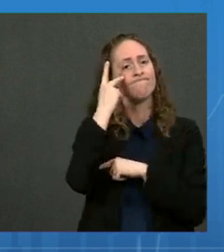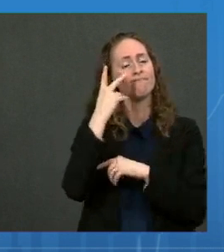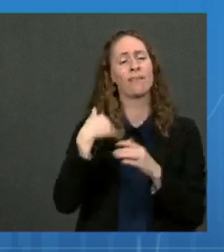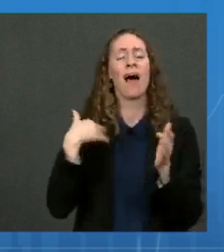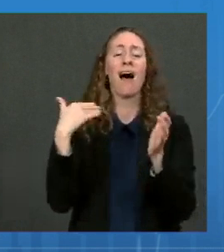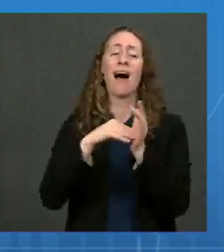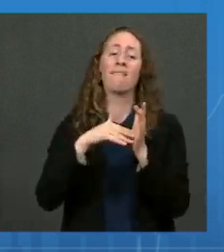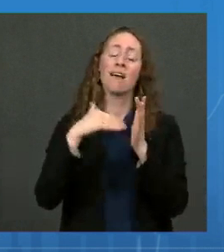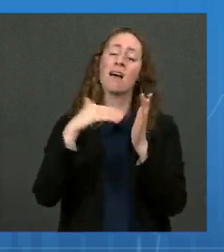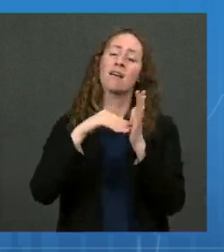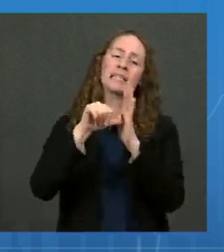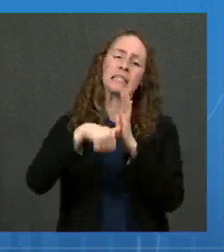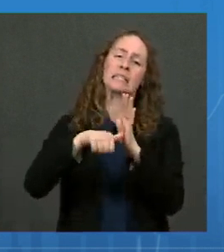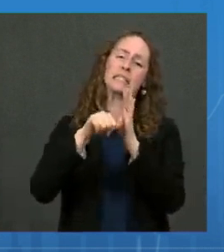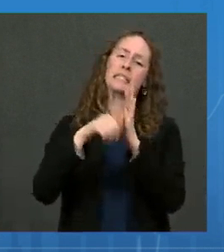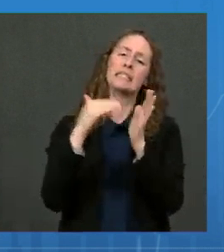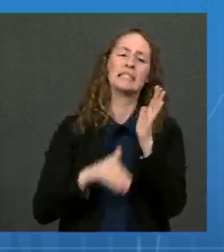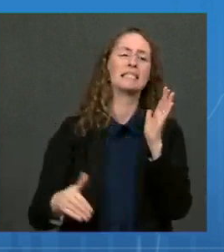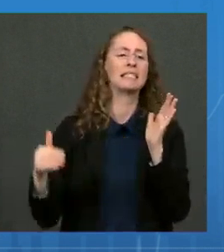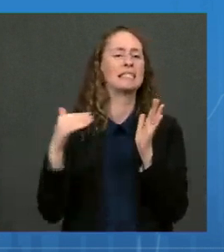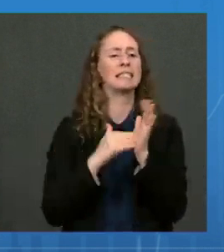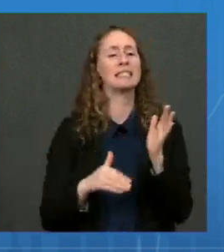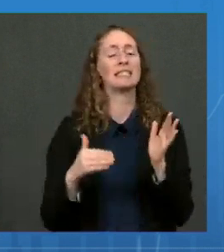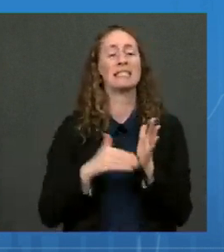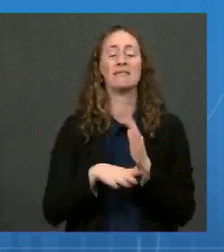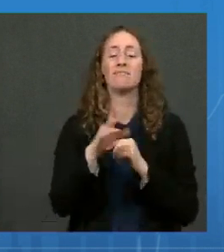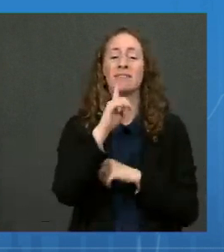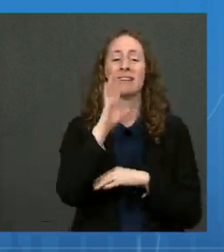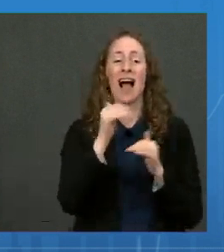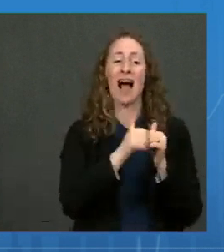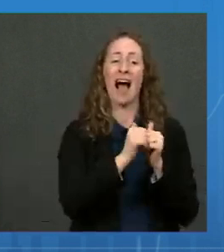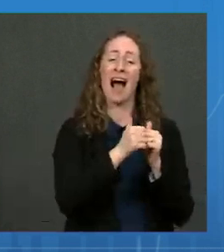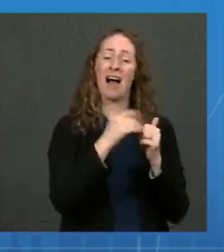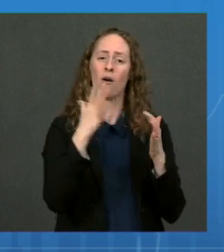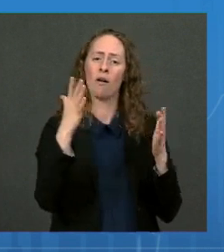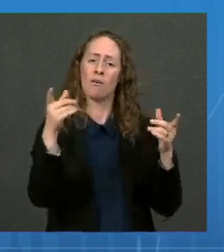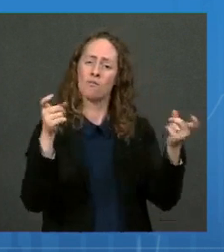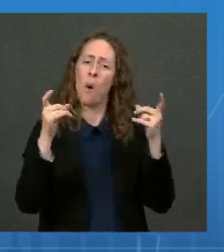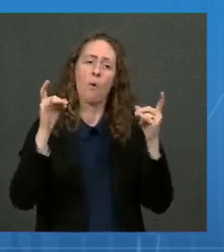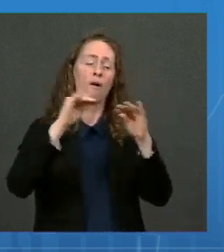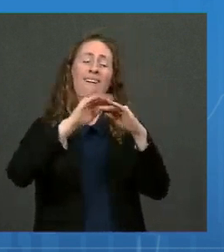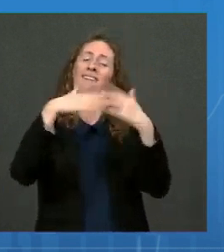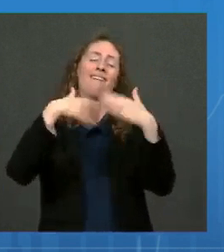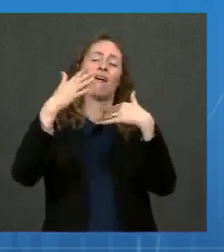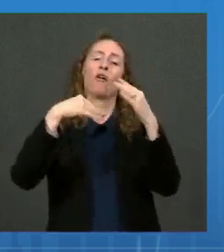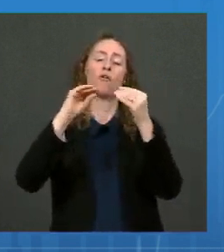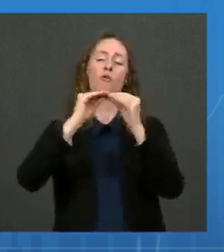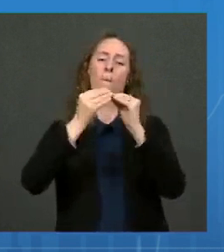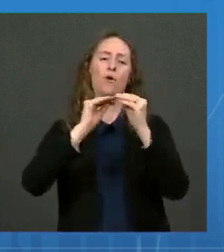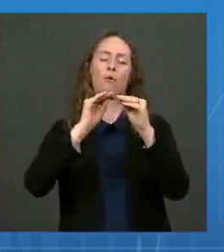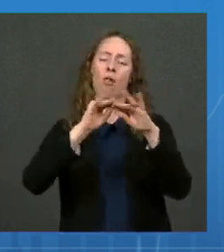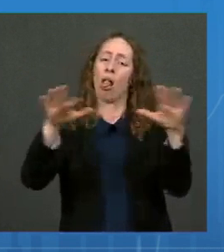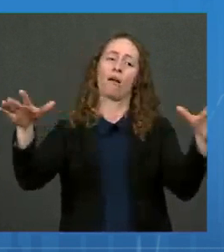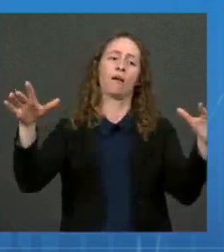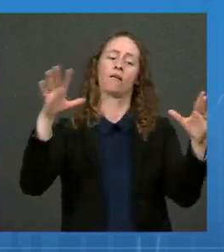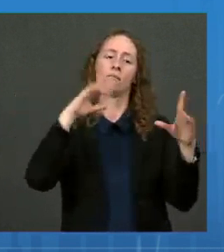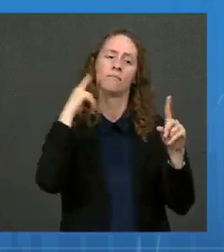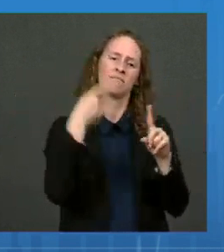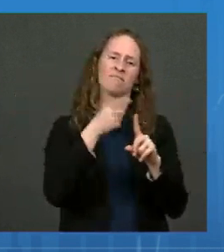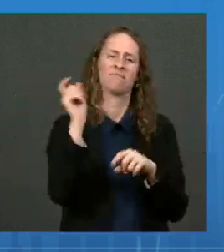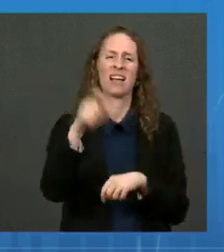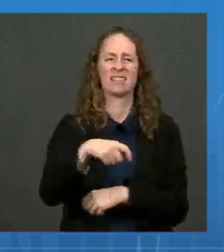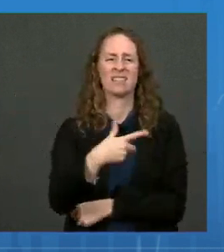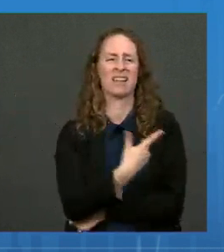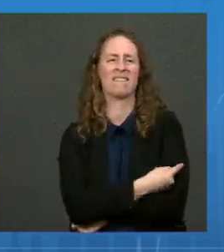the way we will get to that form of control, whatever that number is, is by getting vaccinated because we have a very